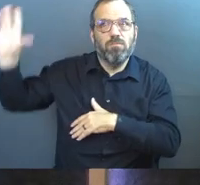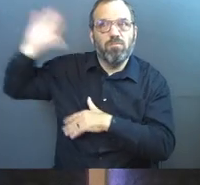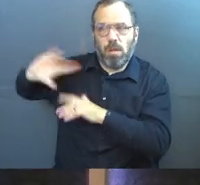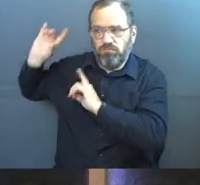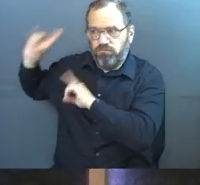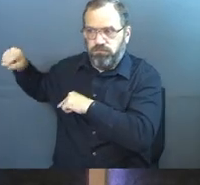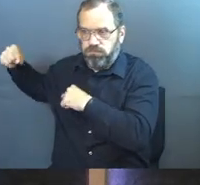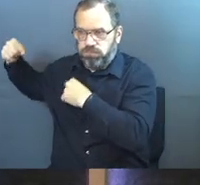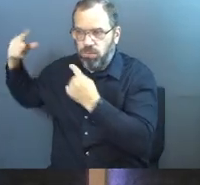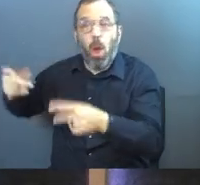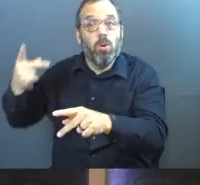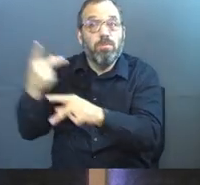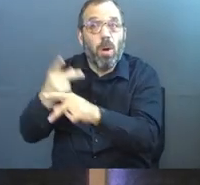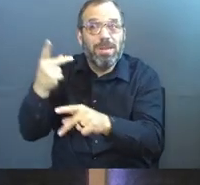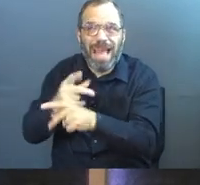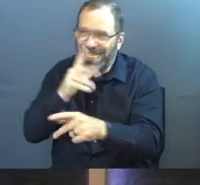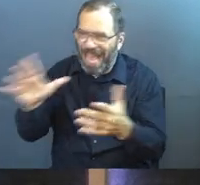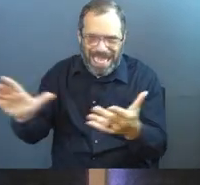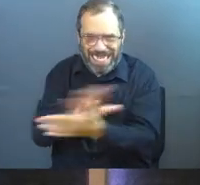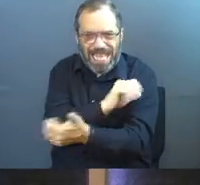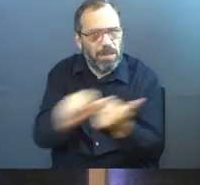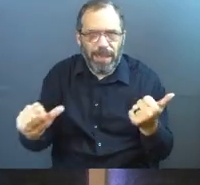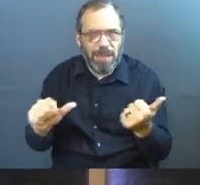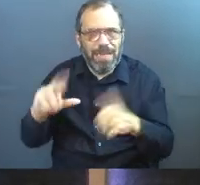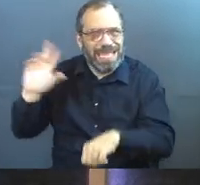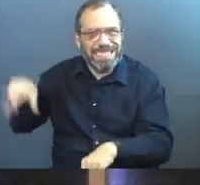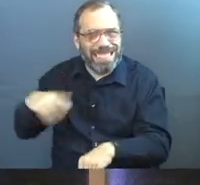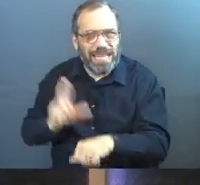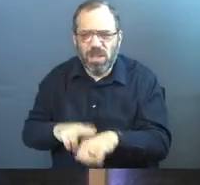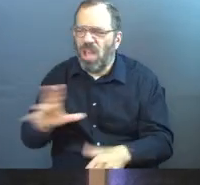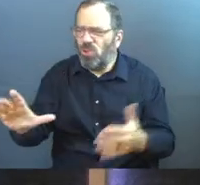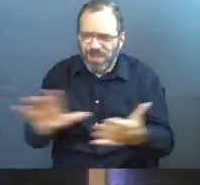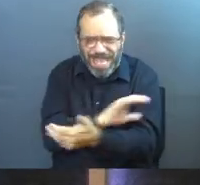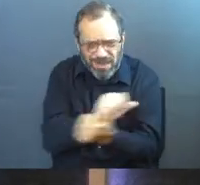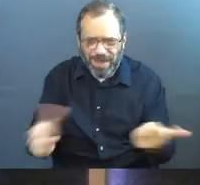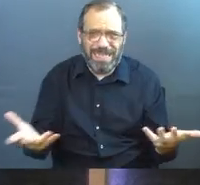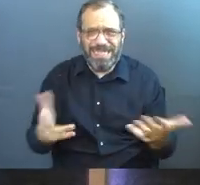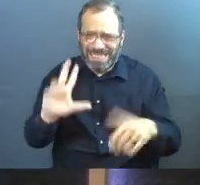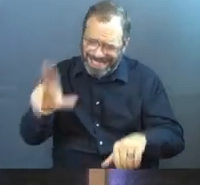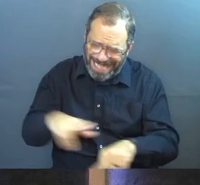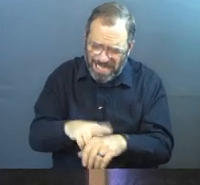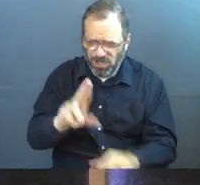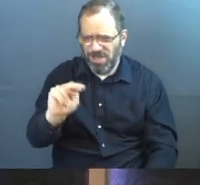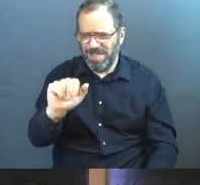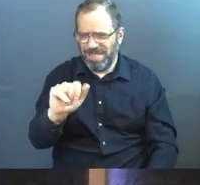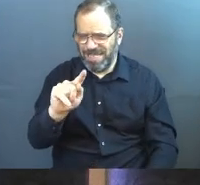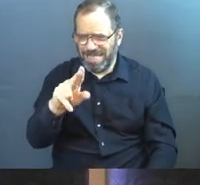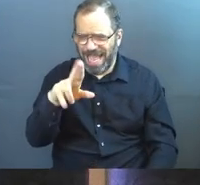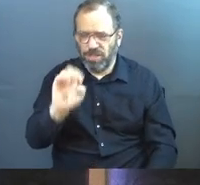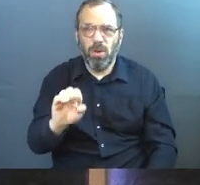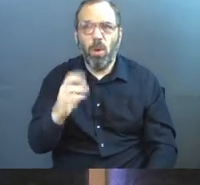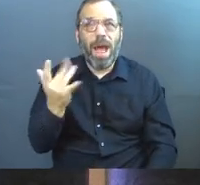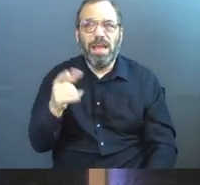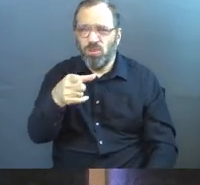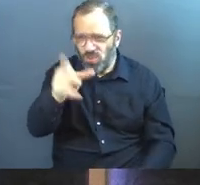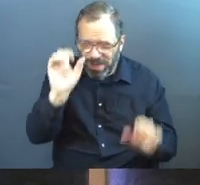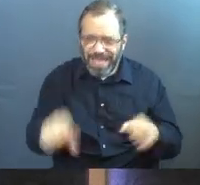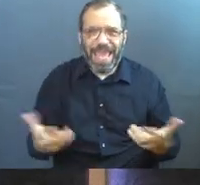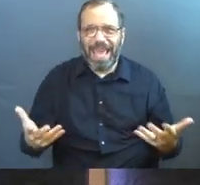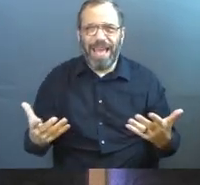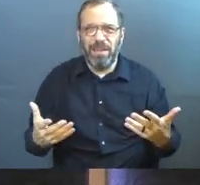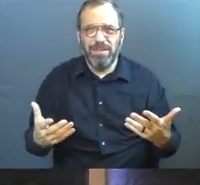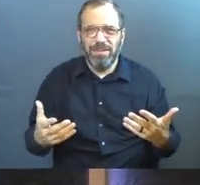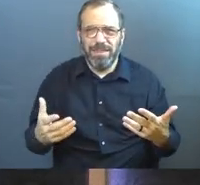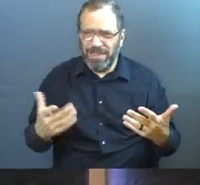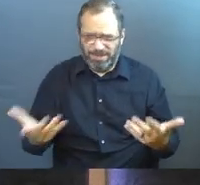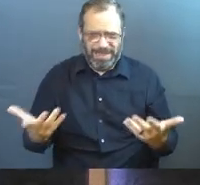on. We were supposed to take care of it, not decimate it. And God says, you're decimating it. And why are you...because you can. You're just